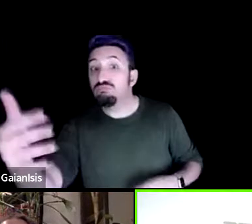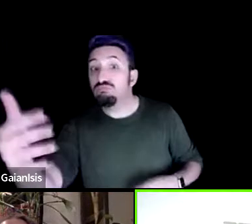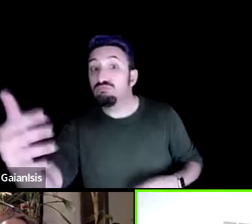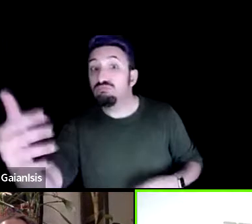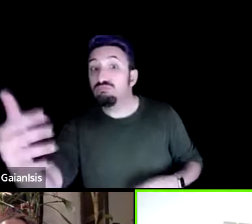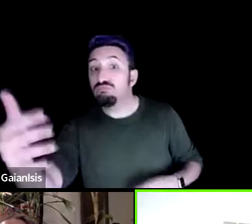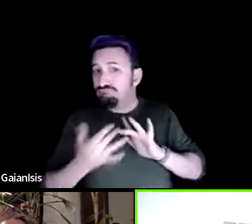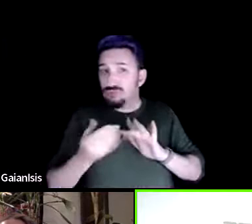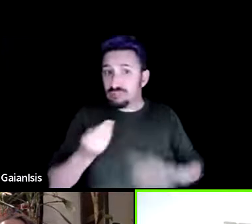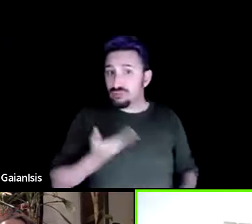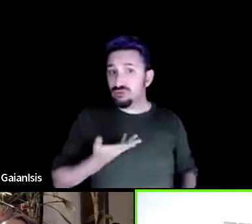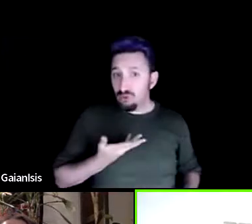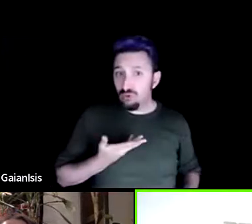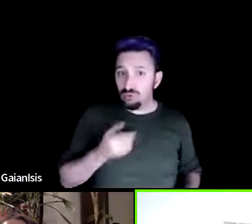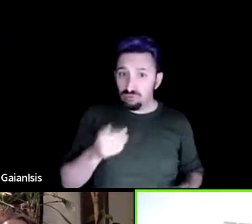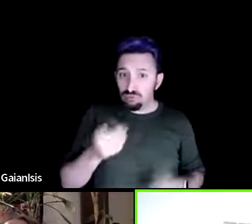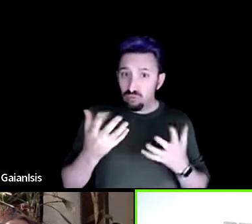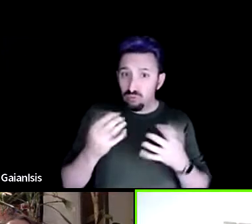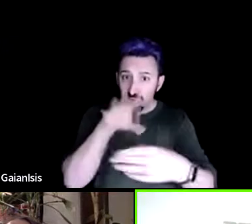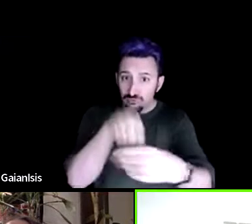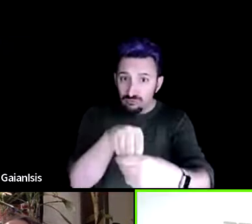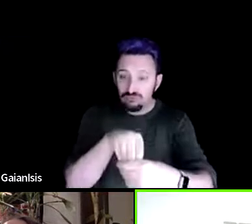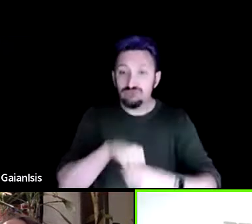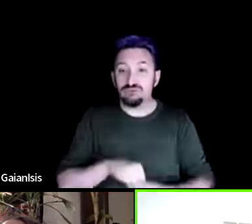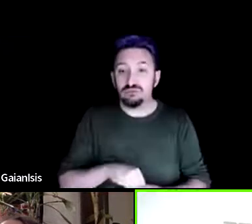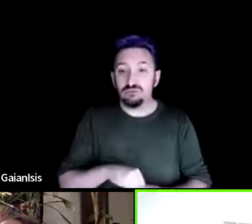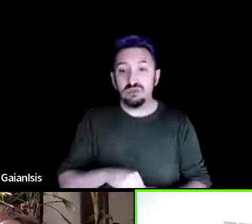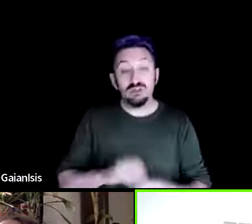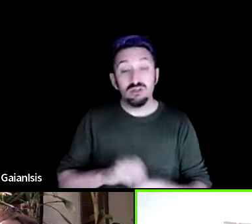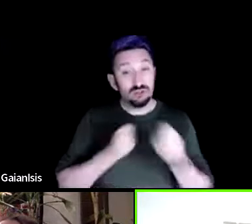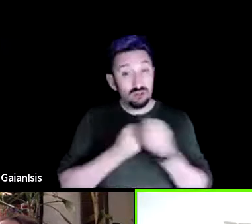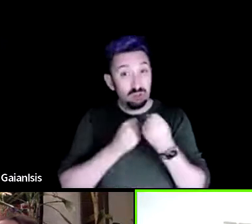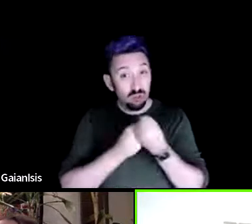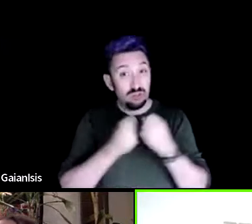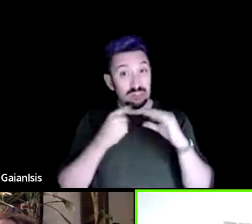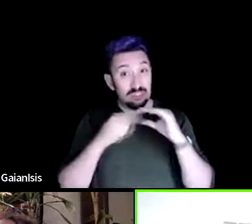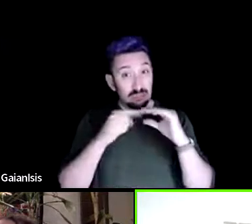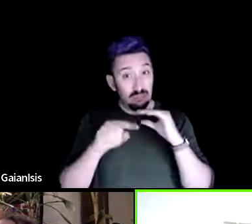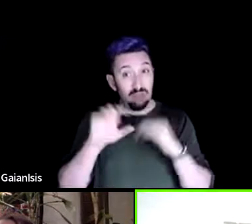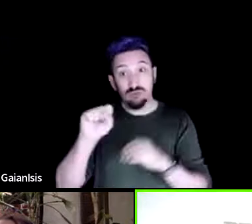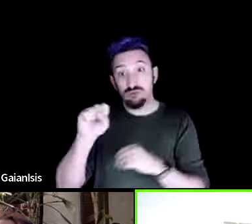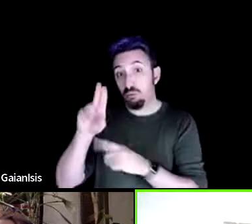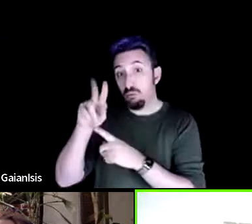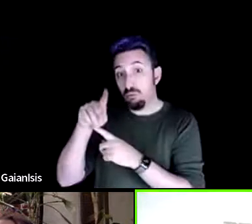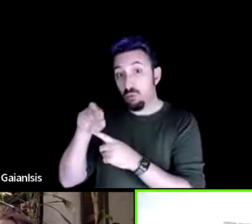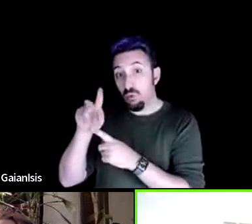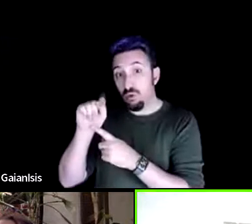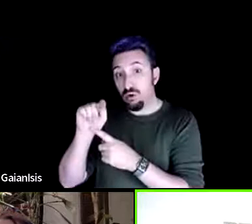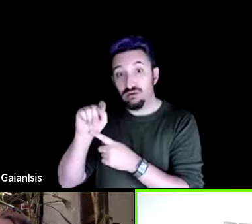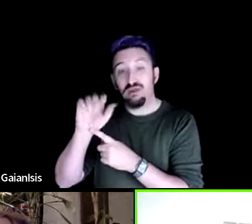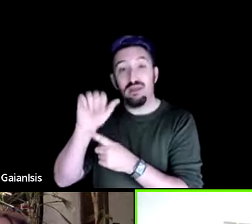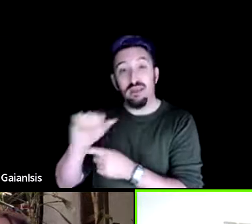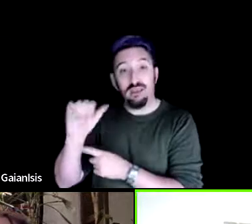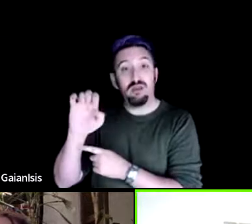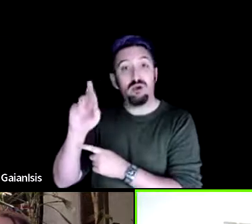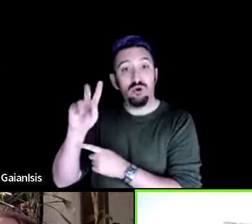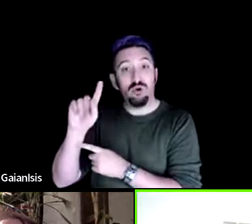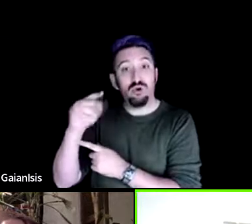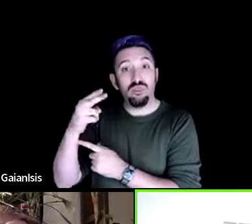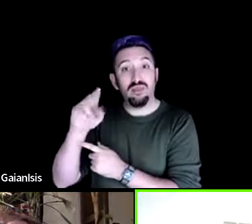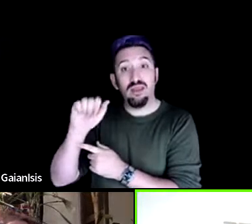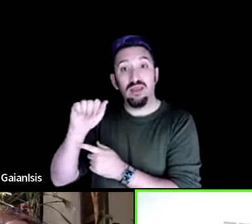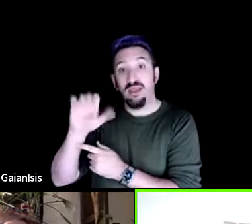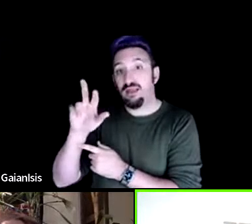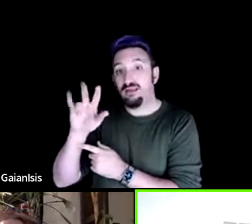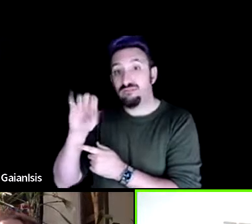support email in the chat again in case you missed it it's support at earth activist training dot dot org um and since